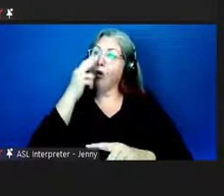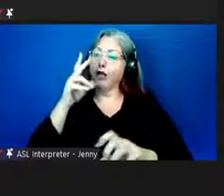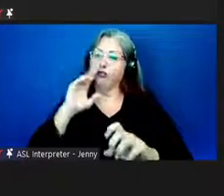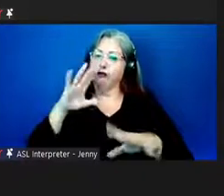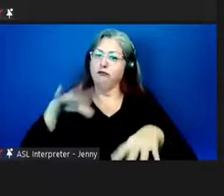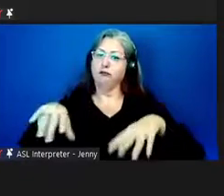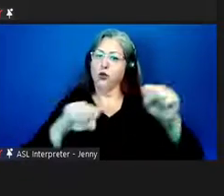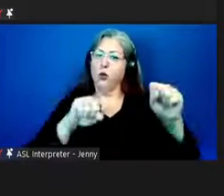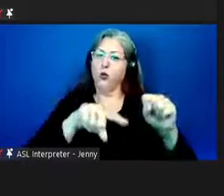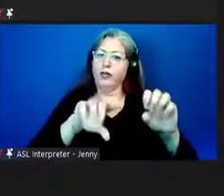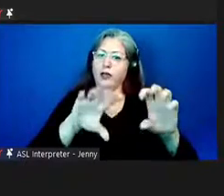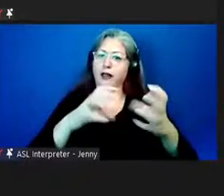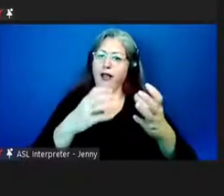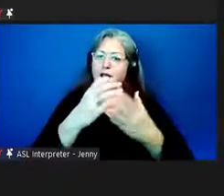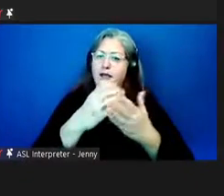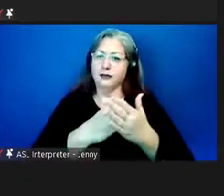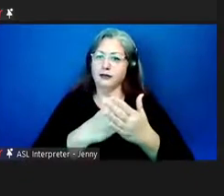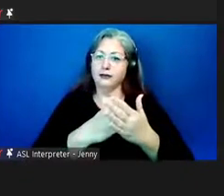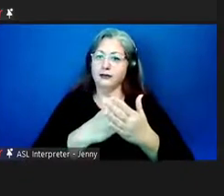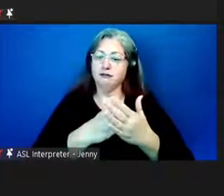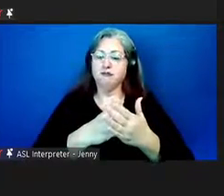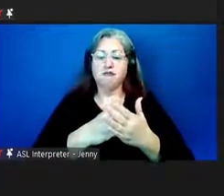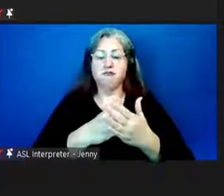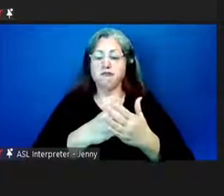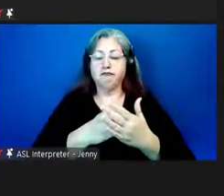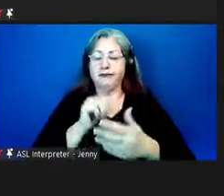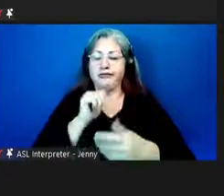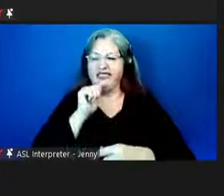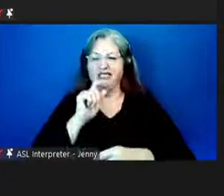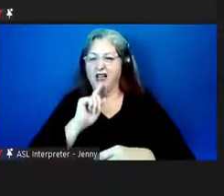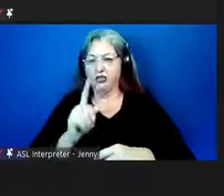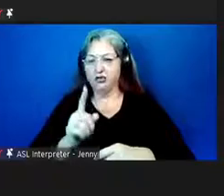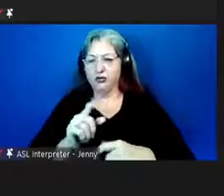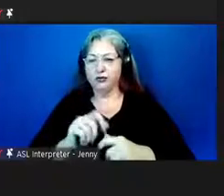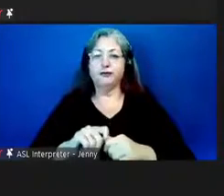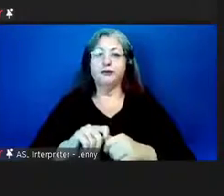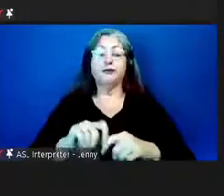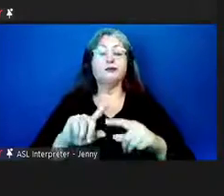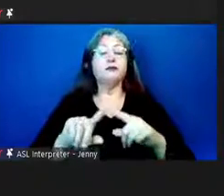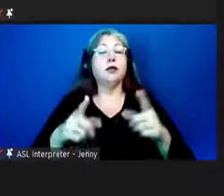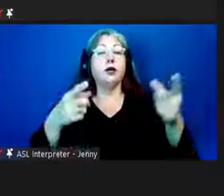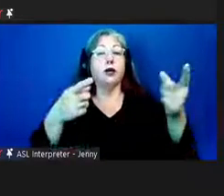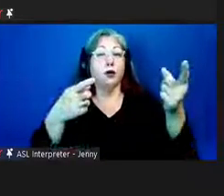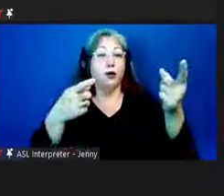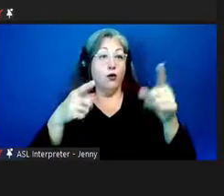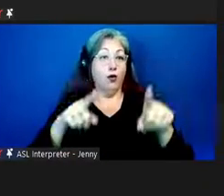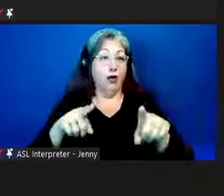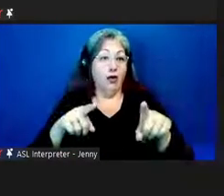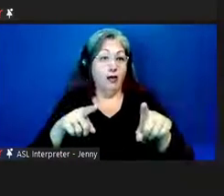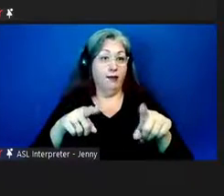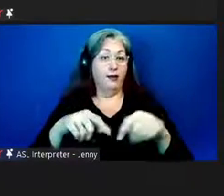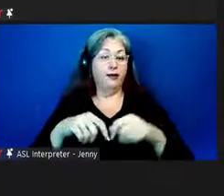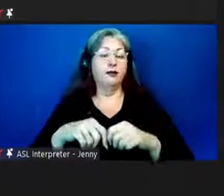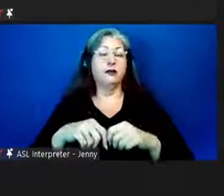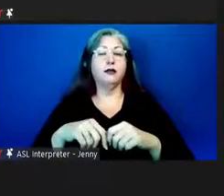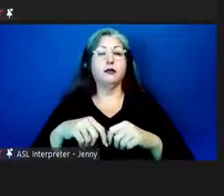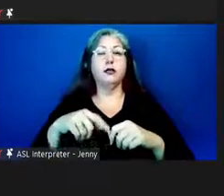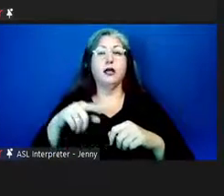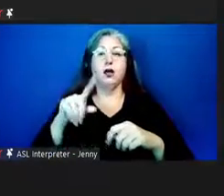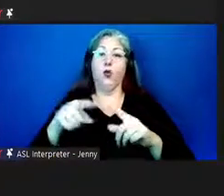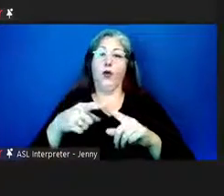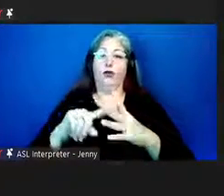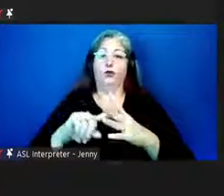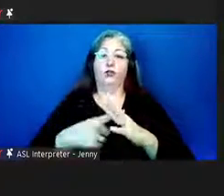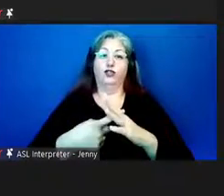this language course it's not necessarily true but what happened however as this reawakening